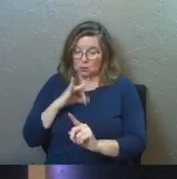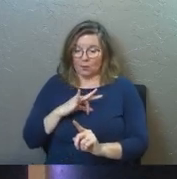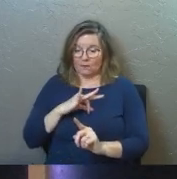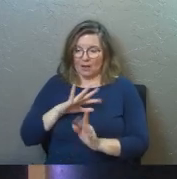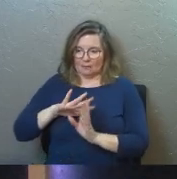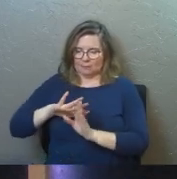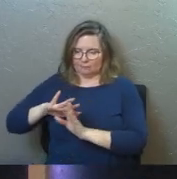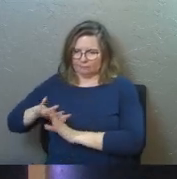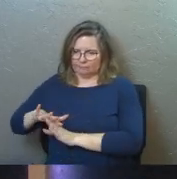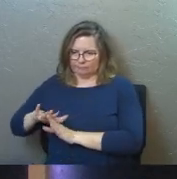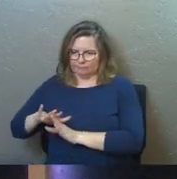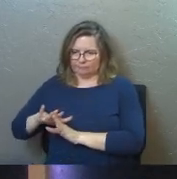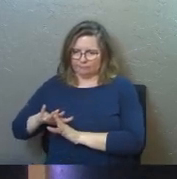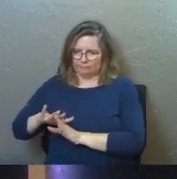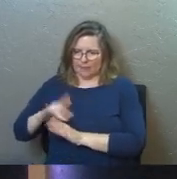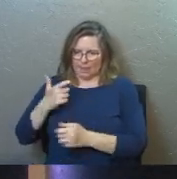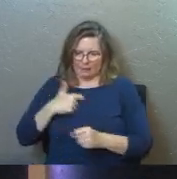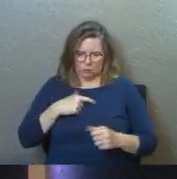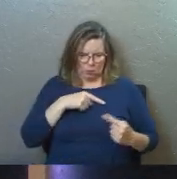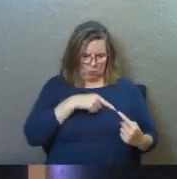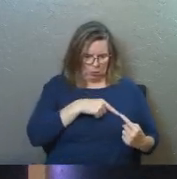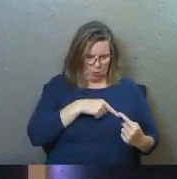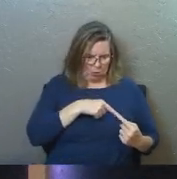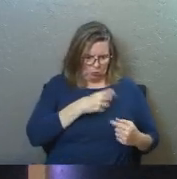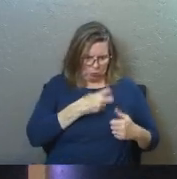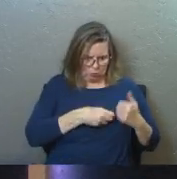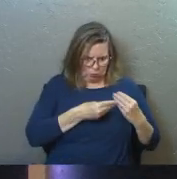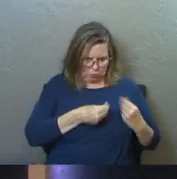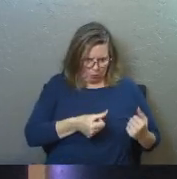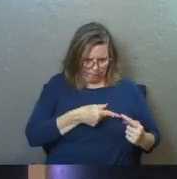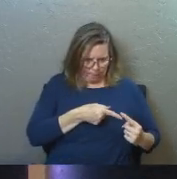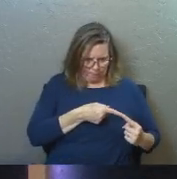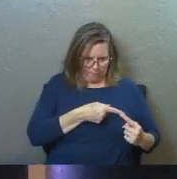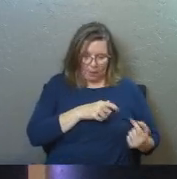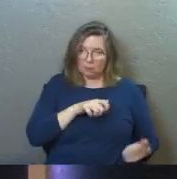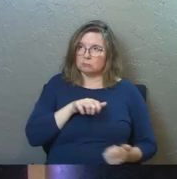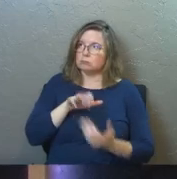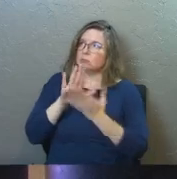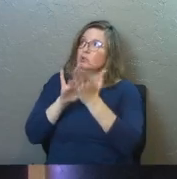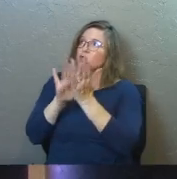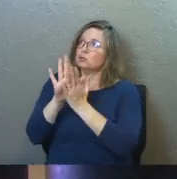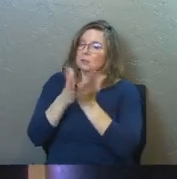if I can find out what it is that I'm trying to medicate, I can go to you and say Jesus,